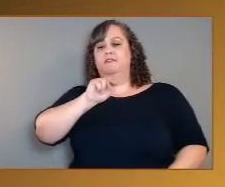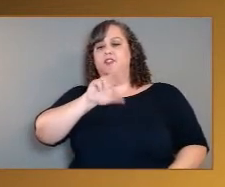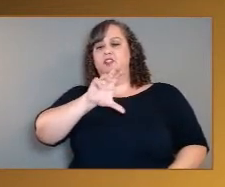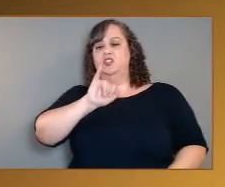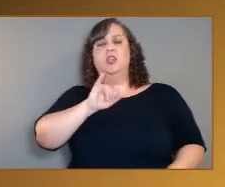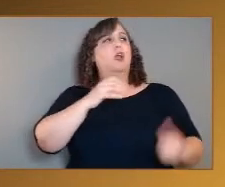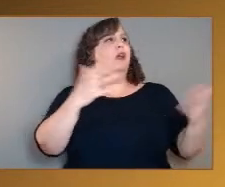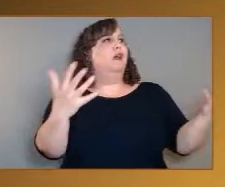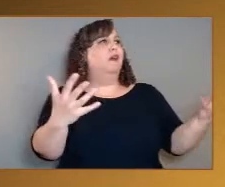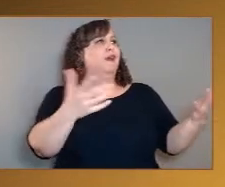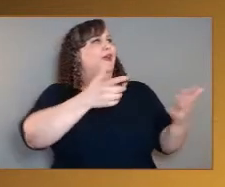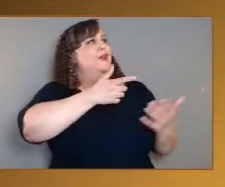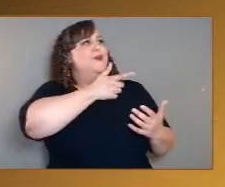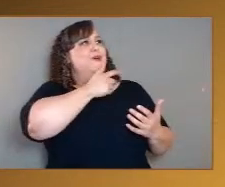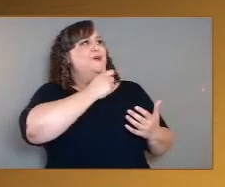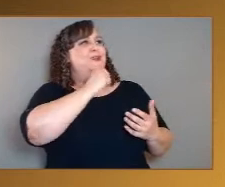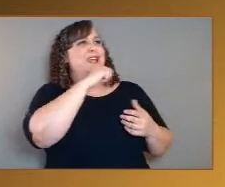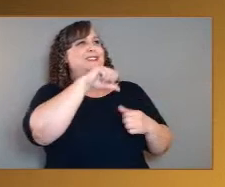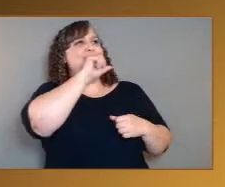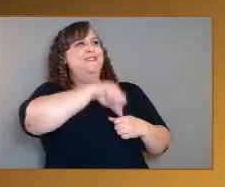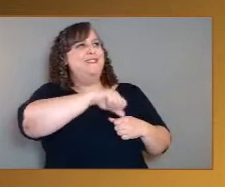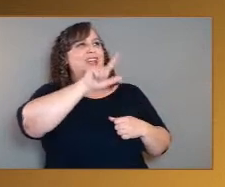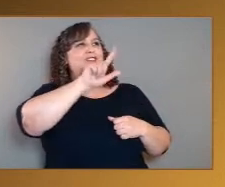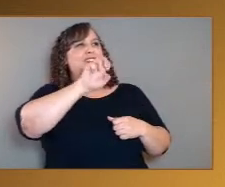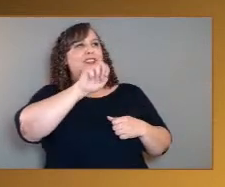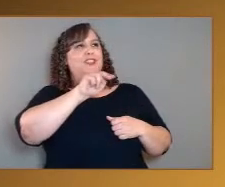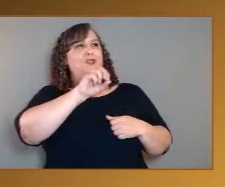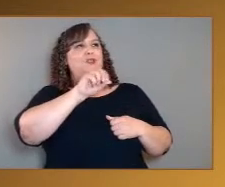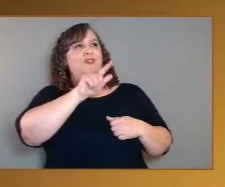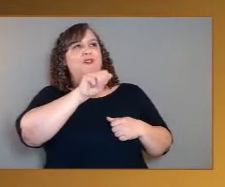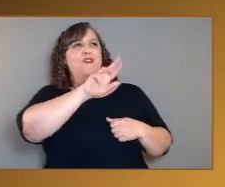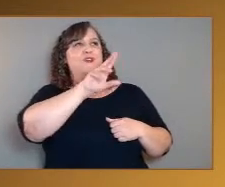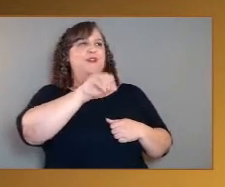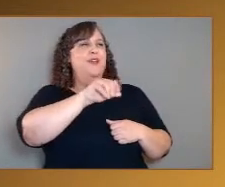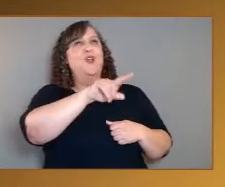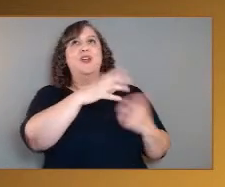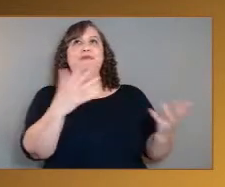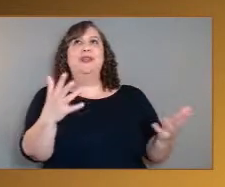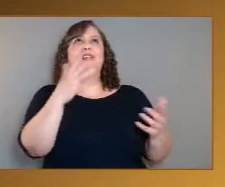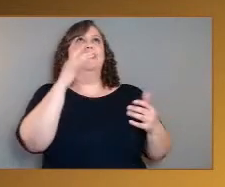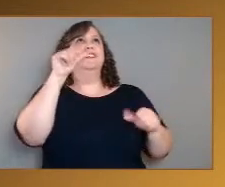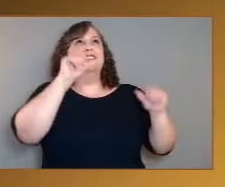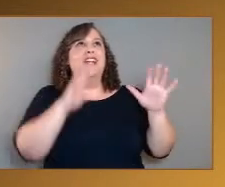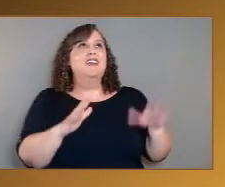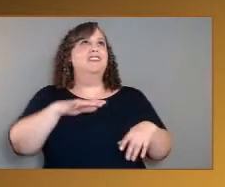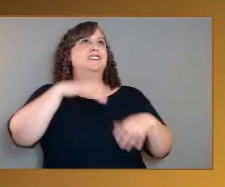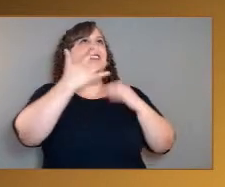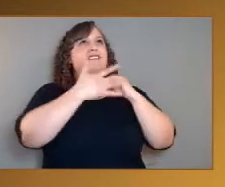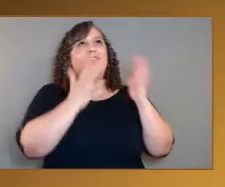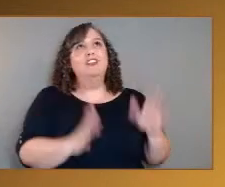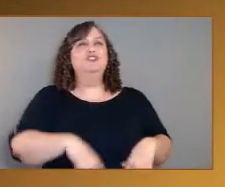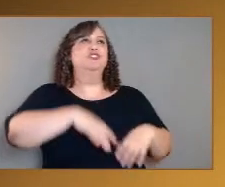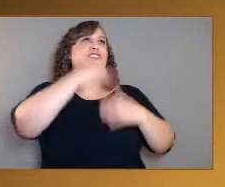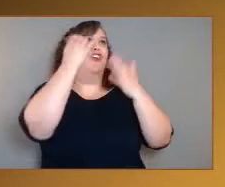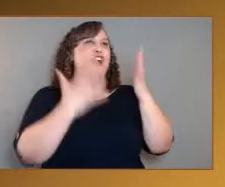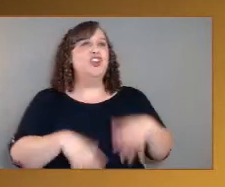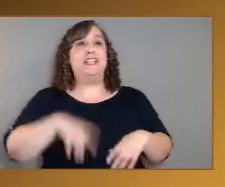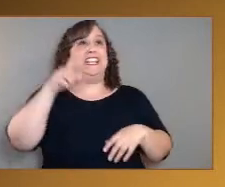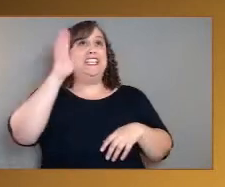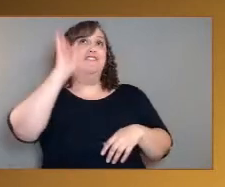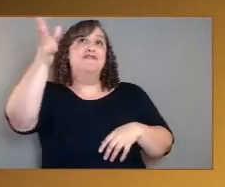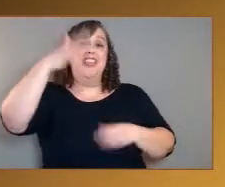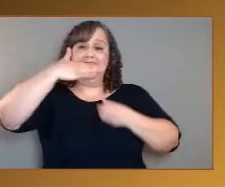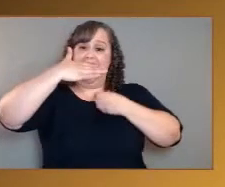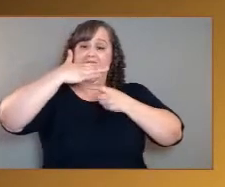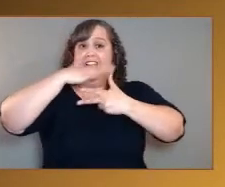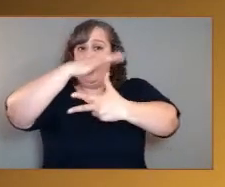thinker, innovator, artist, scientist, technologist. He invented helicopters. He painted the Mona Lisa. So what we want to do in taking